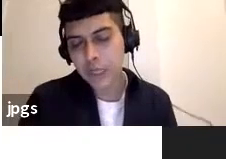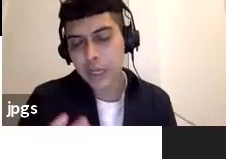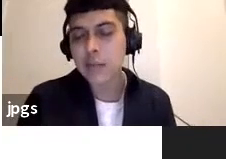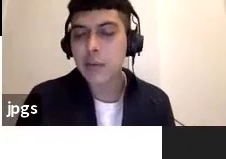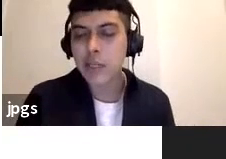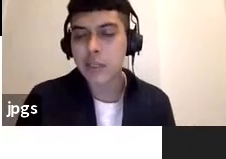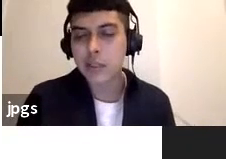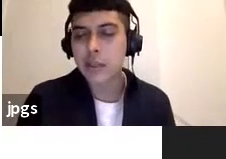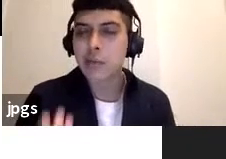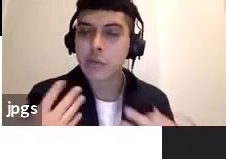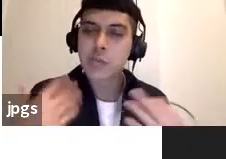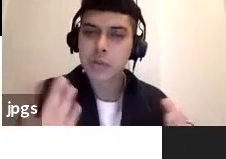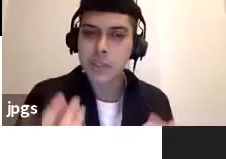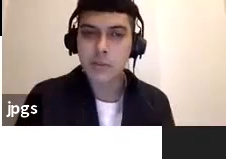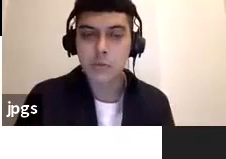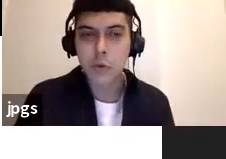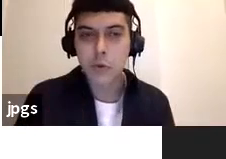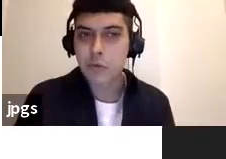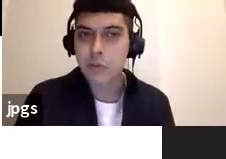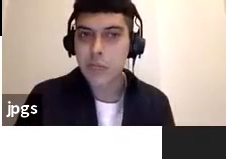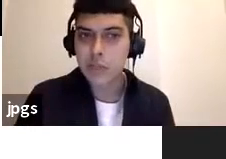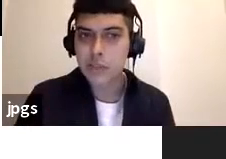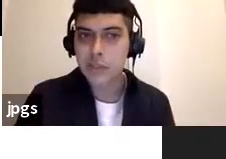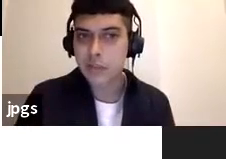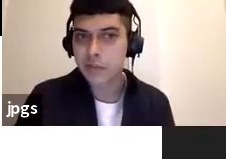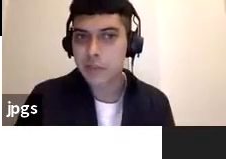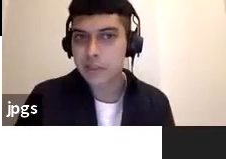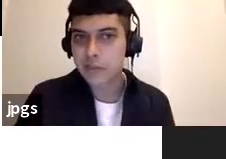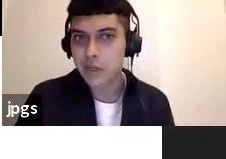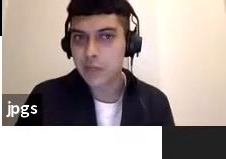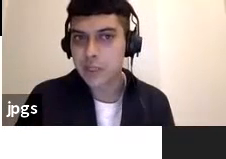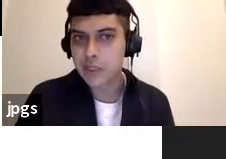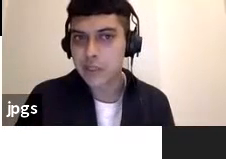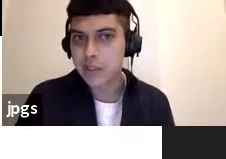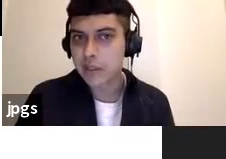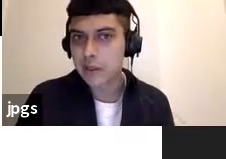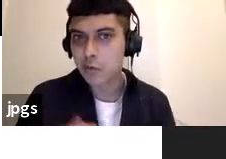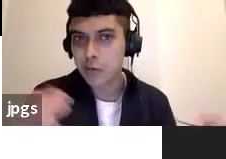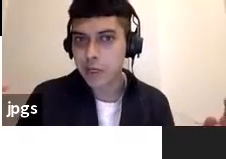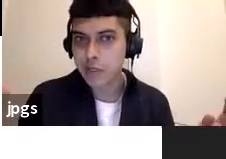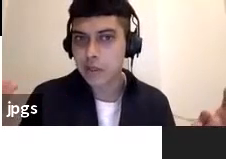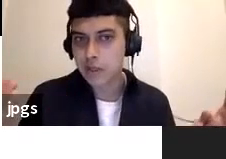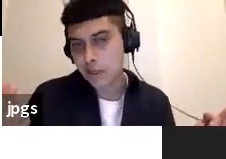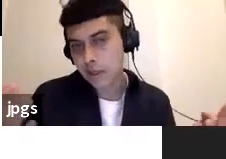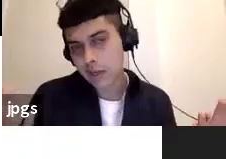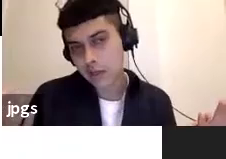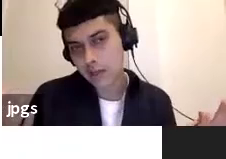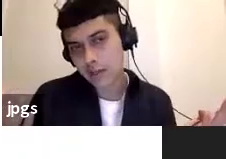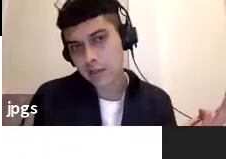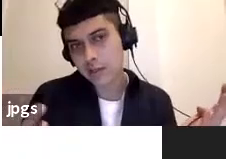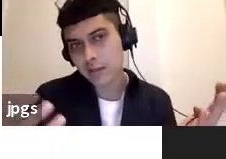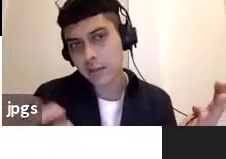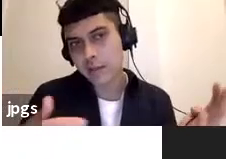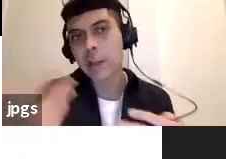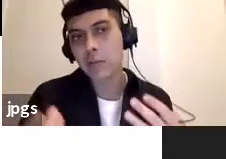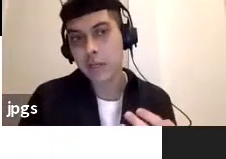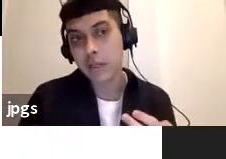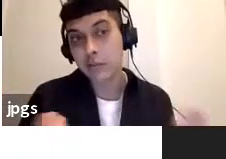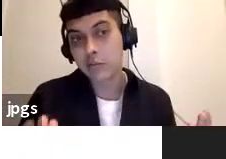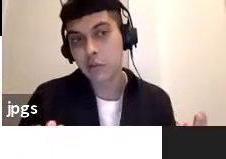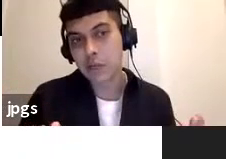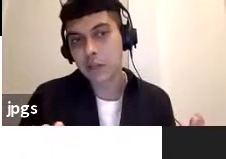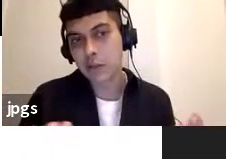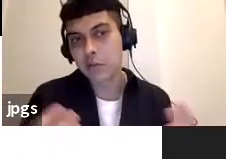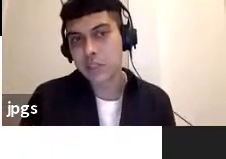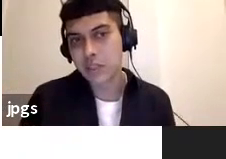uh examining like responses to both our natural and artificial environments and see how we can like develop